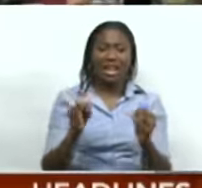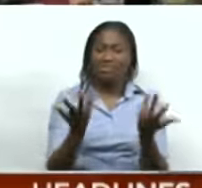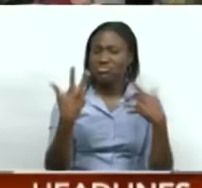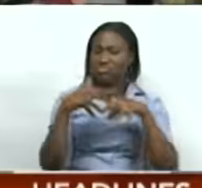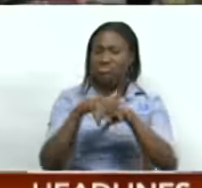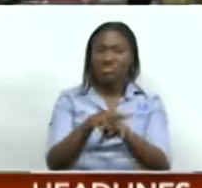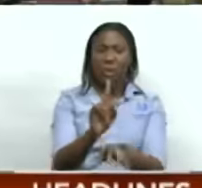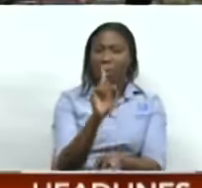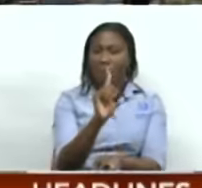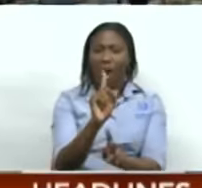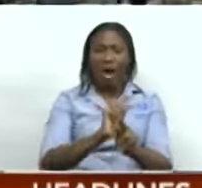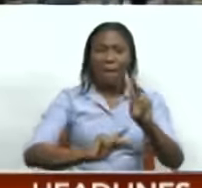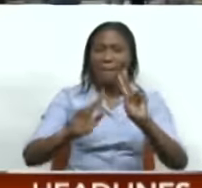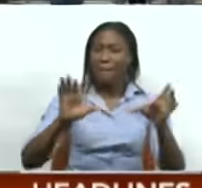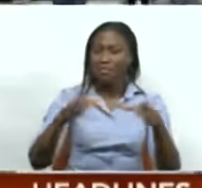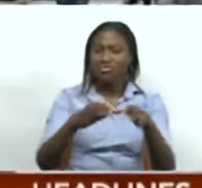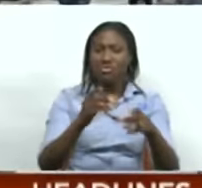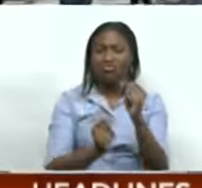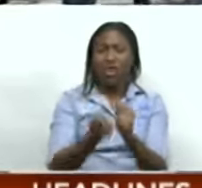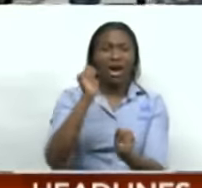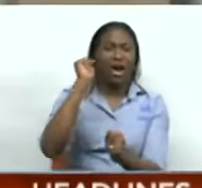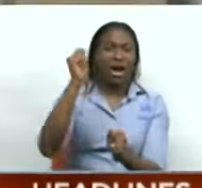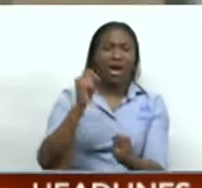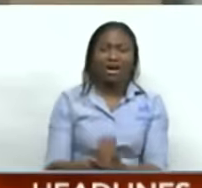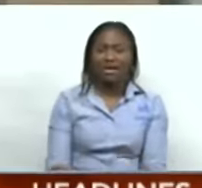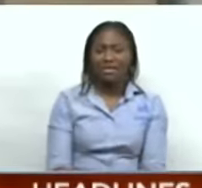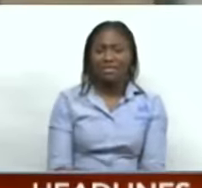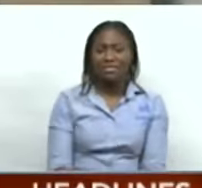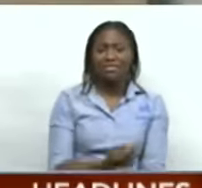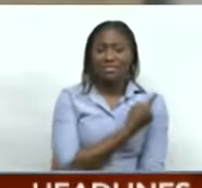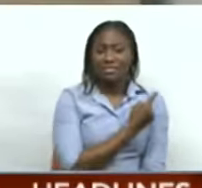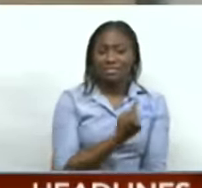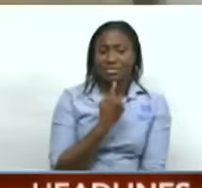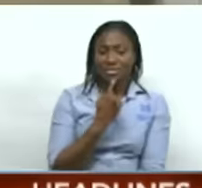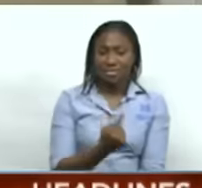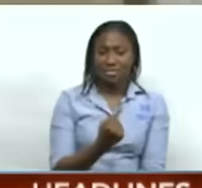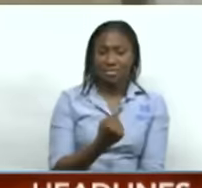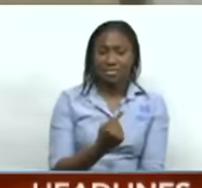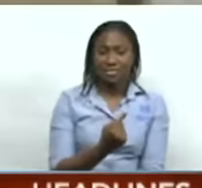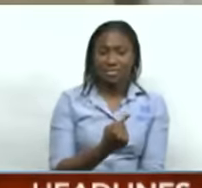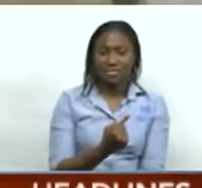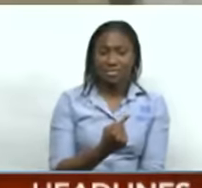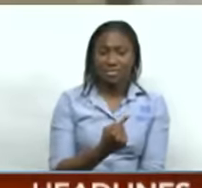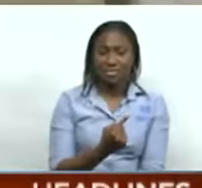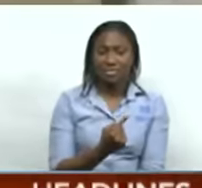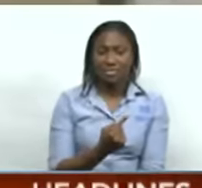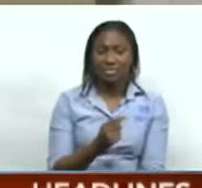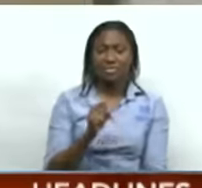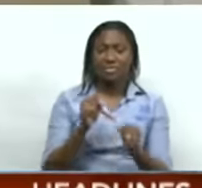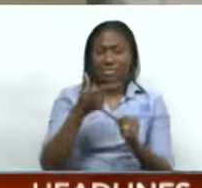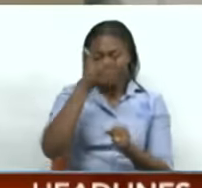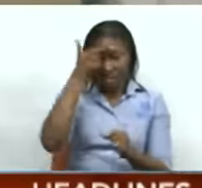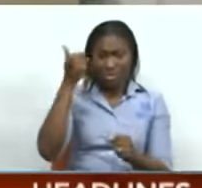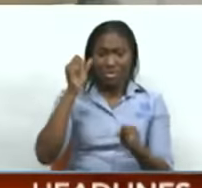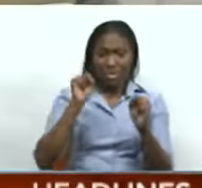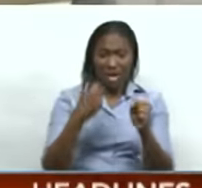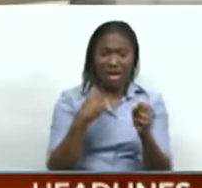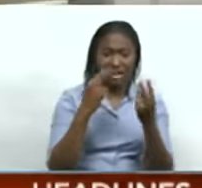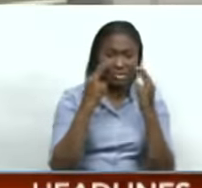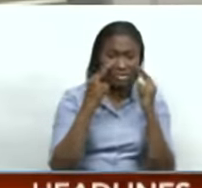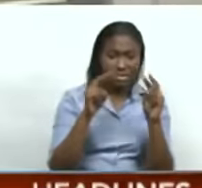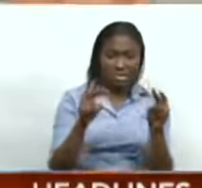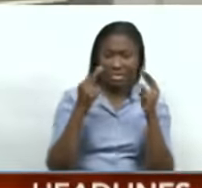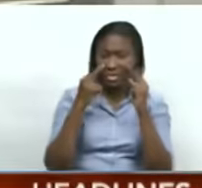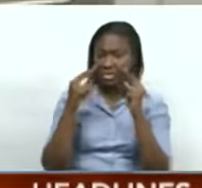one is one people. Ngadiem people is one people. Why? Why saying it? Why? Because what you're seeing, what you're seeing,